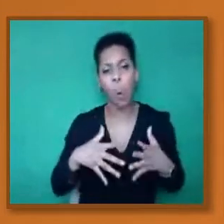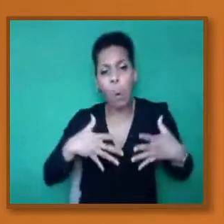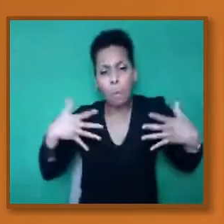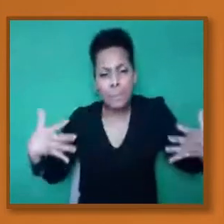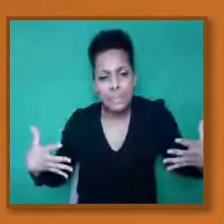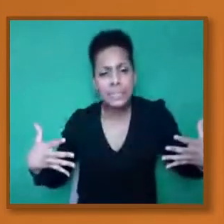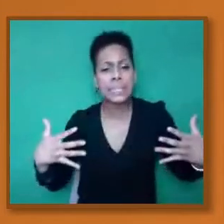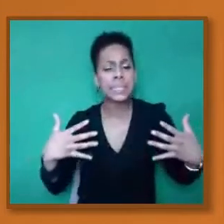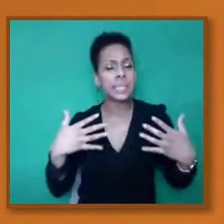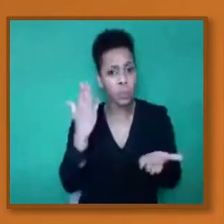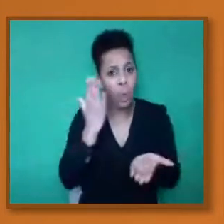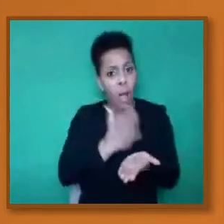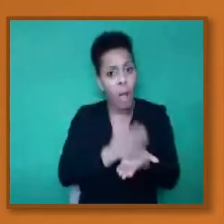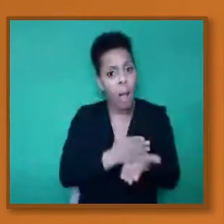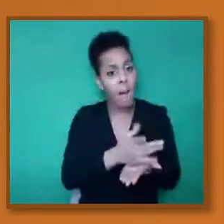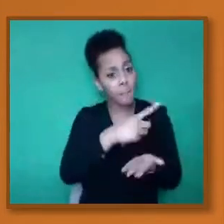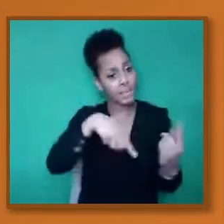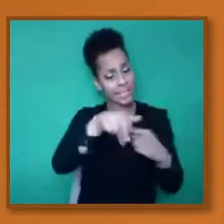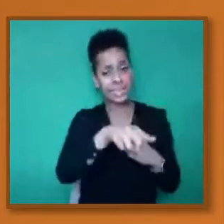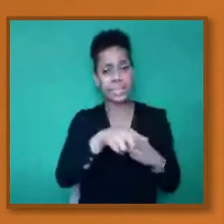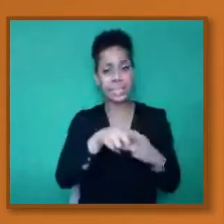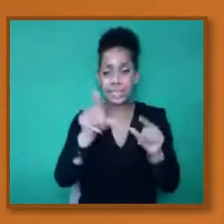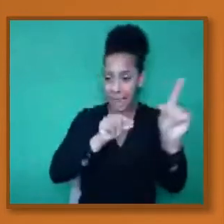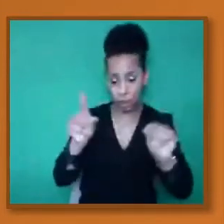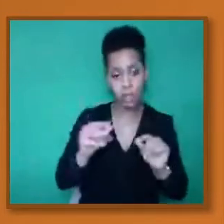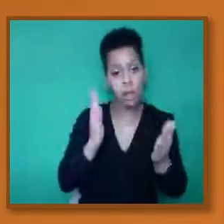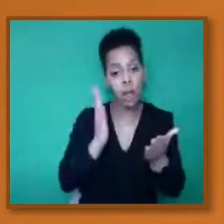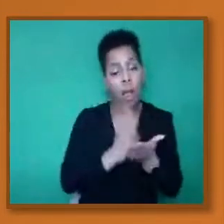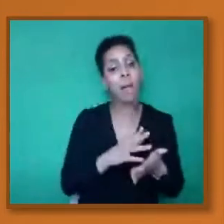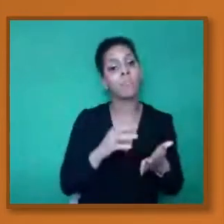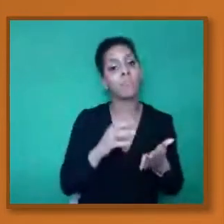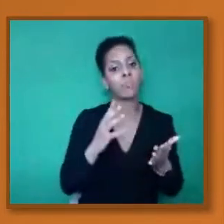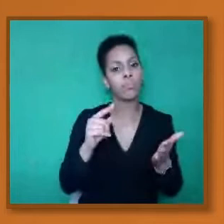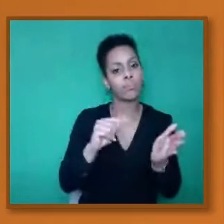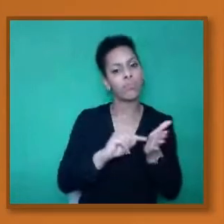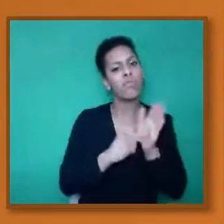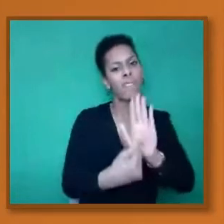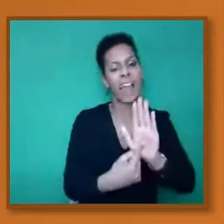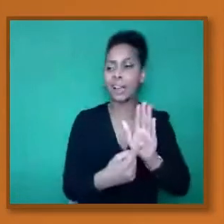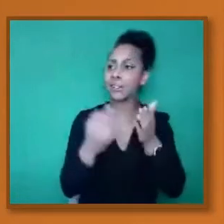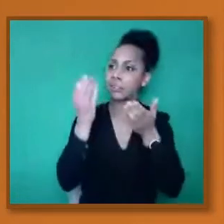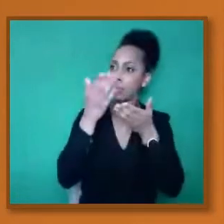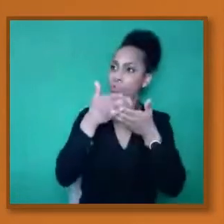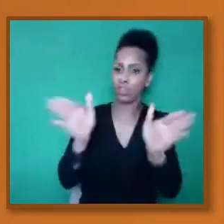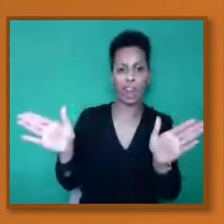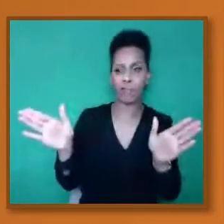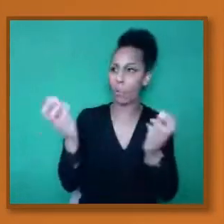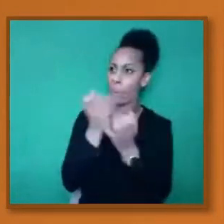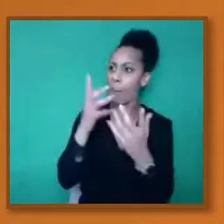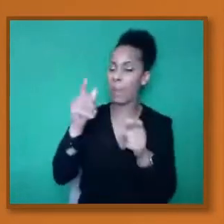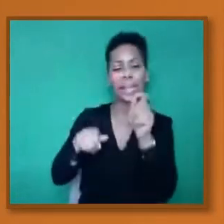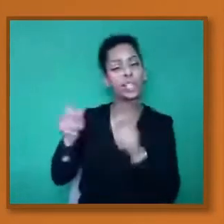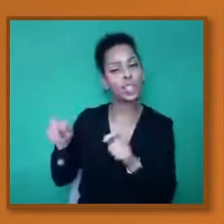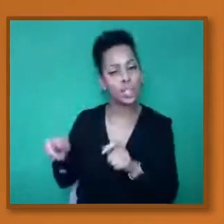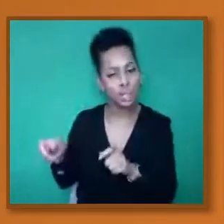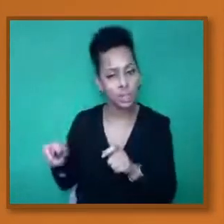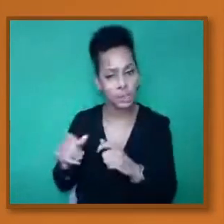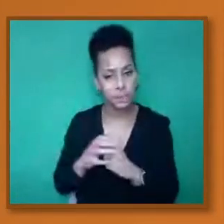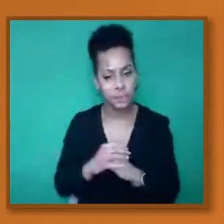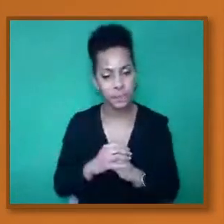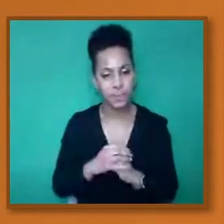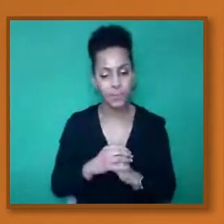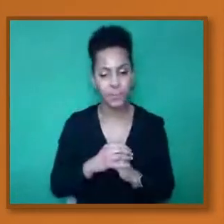public, which I think is more important, but equally in terms of ethnicity. Okay. Because